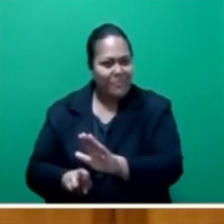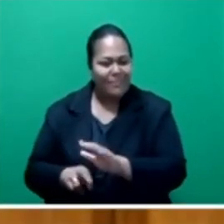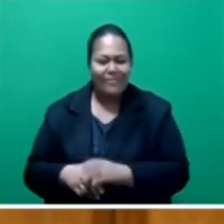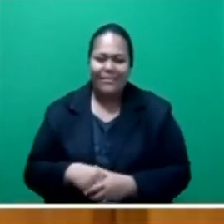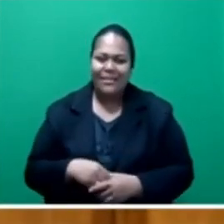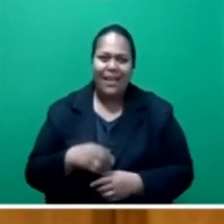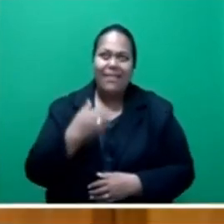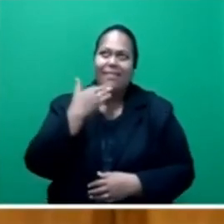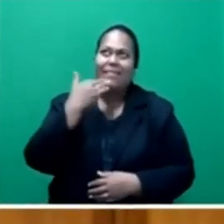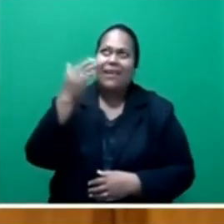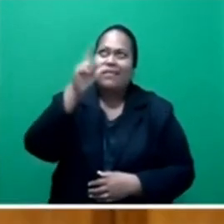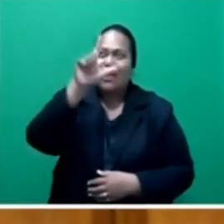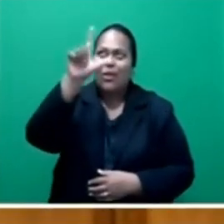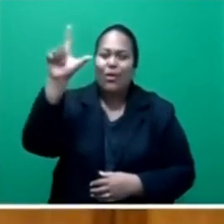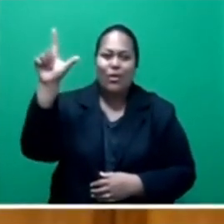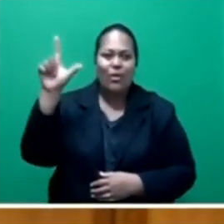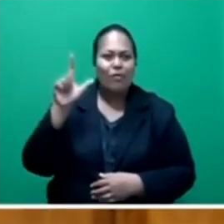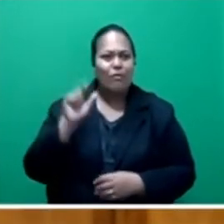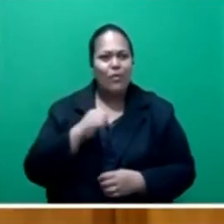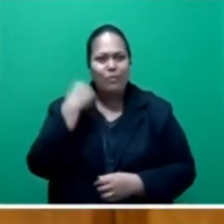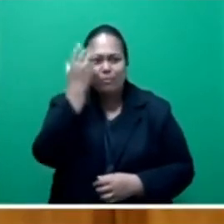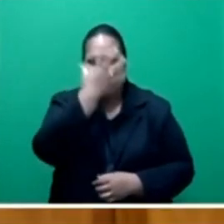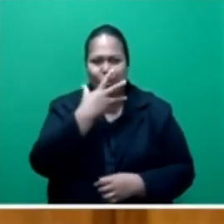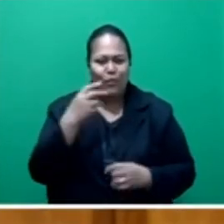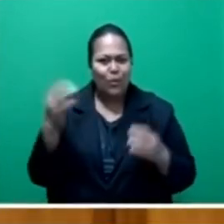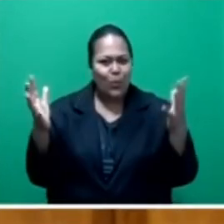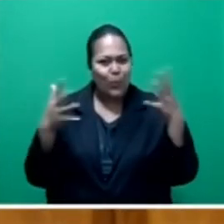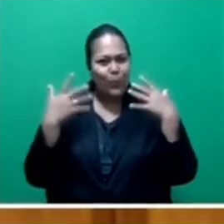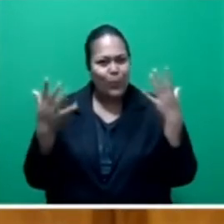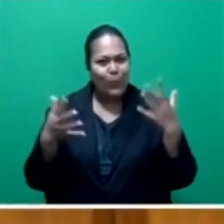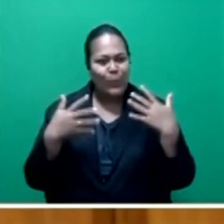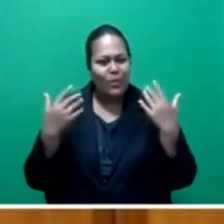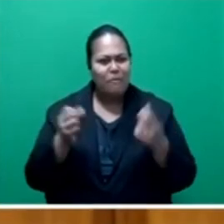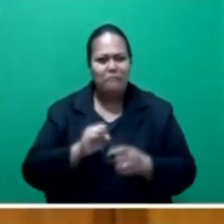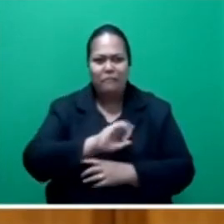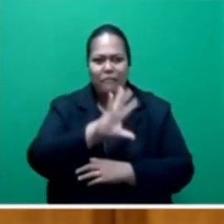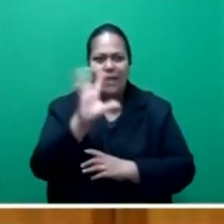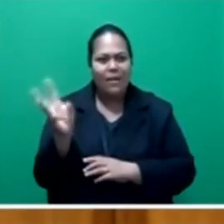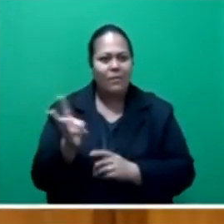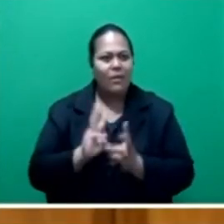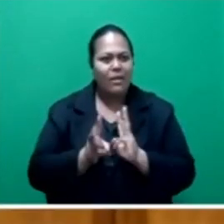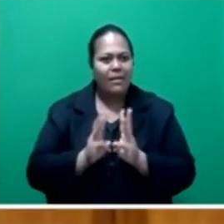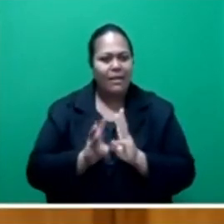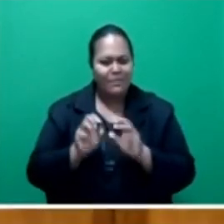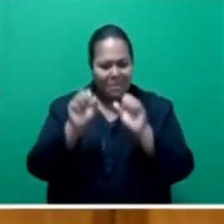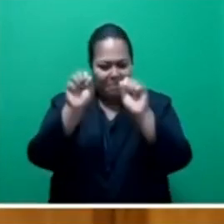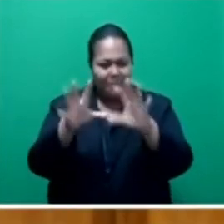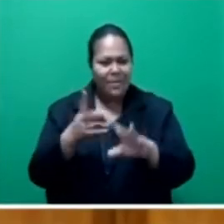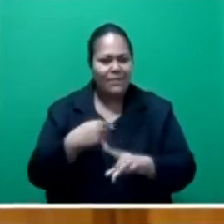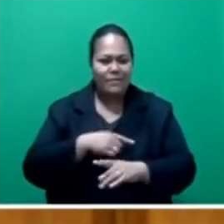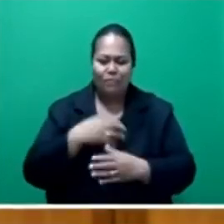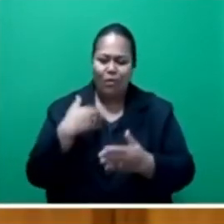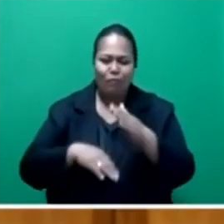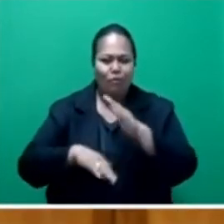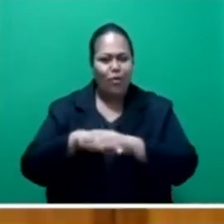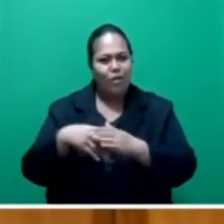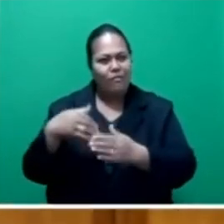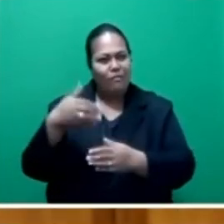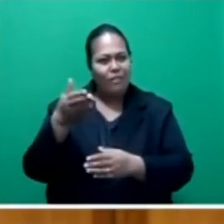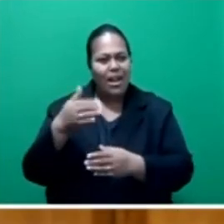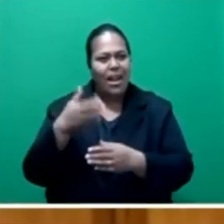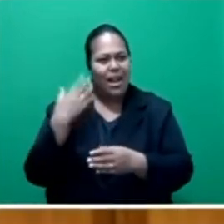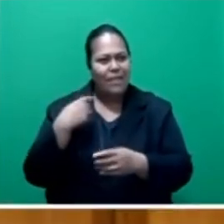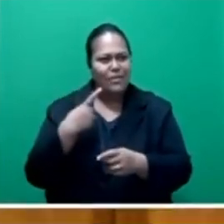beautiful, cool, fine weather He blessed us with the whole of last week. And my praise that the Lord will